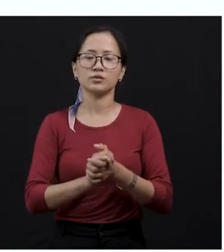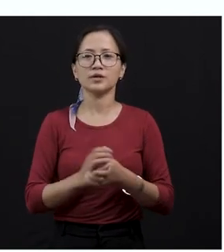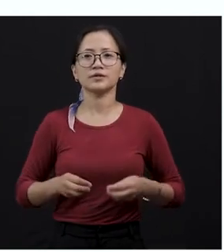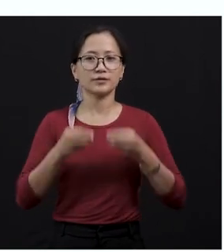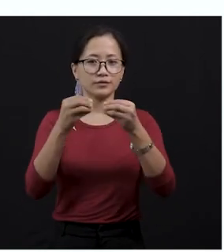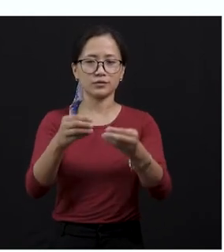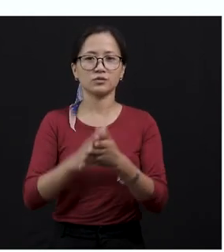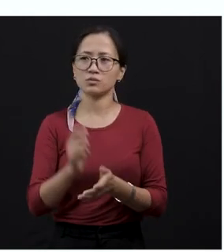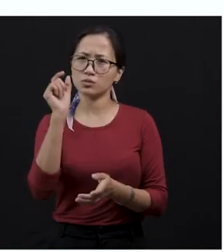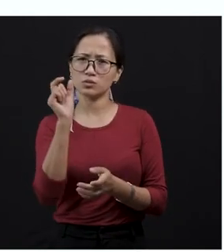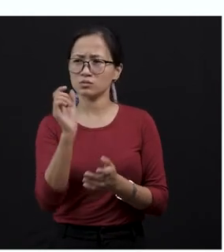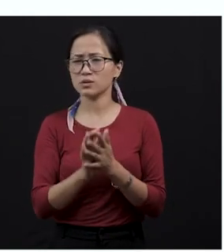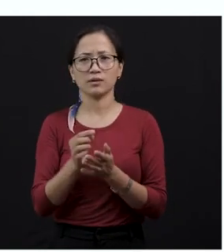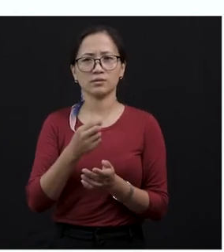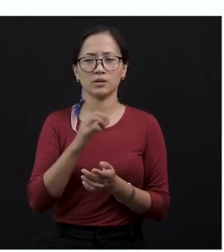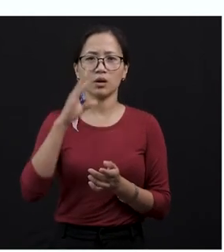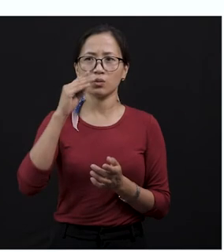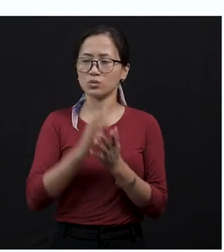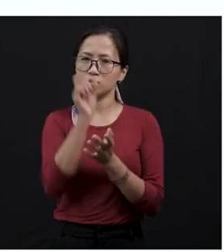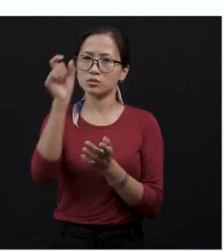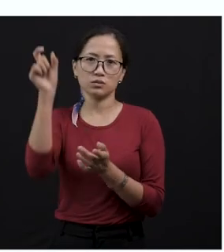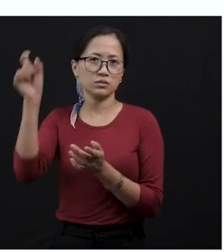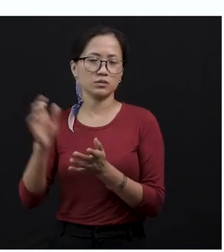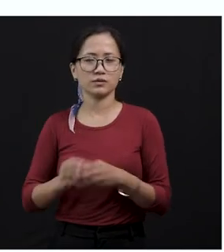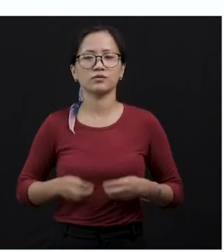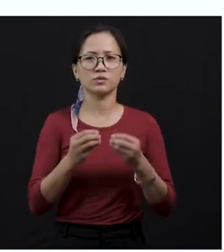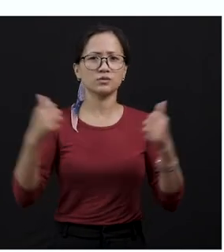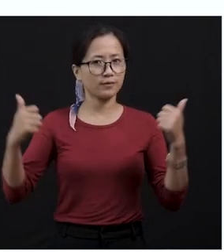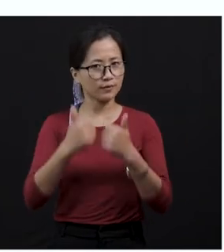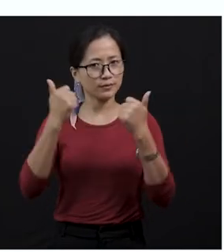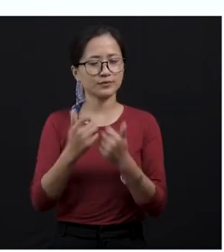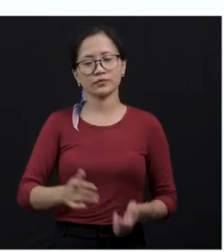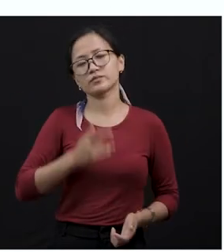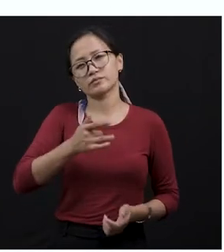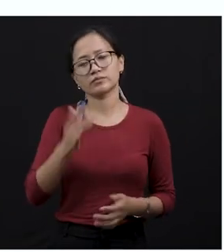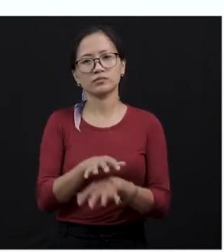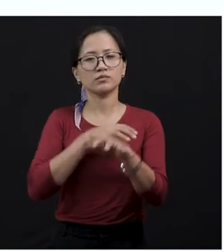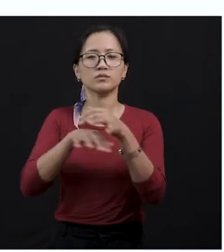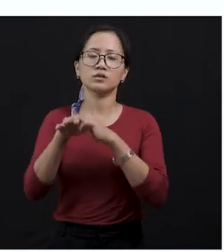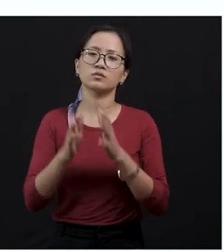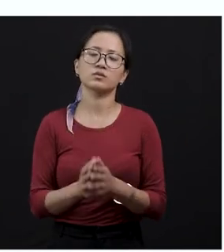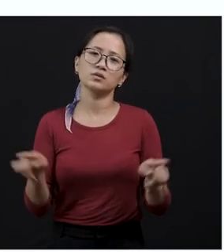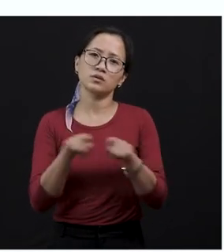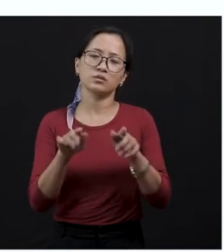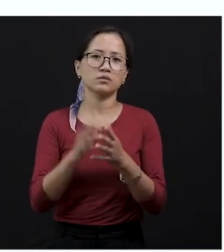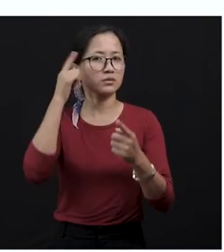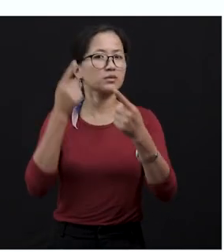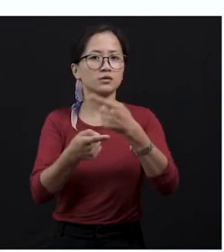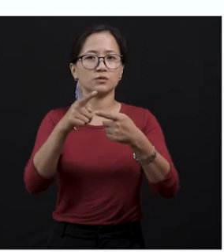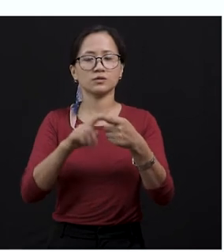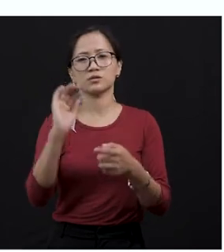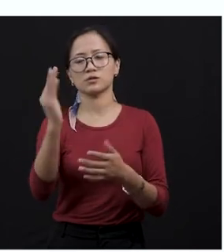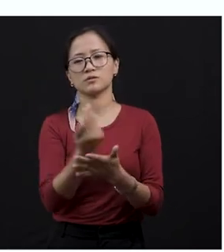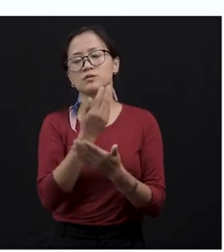more with your words or with your arguments. And even animals are feeling like us, they are also going to experience something like